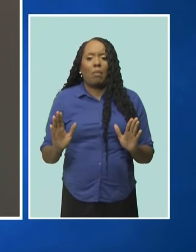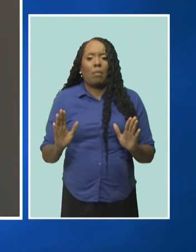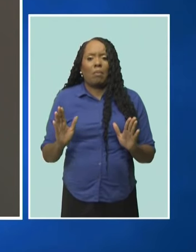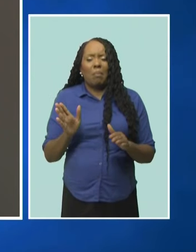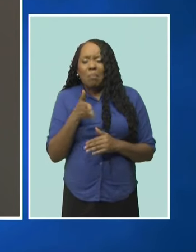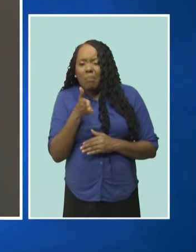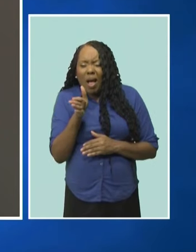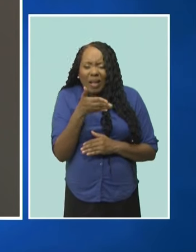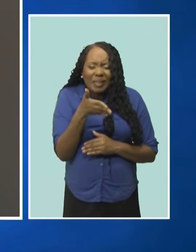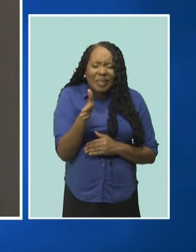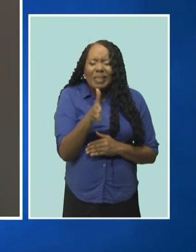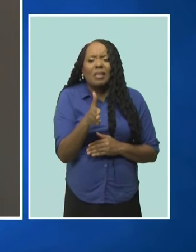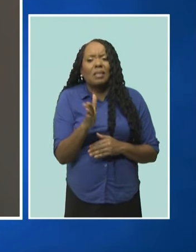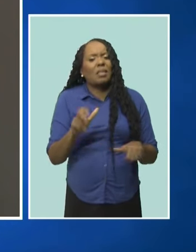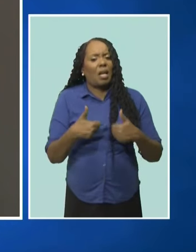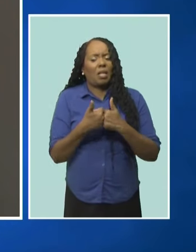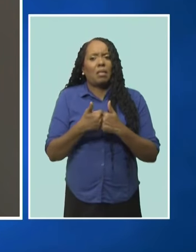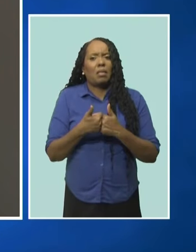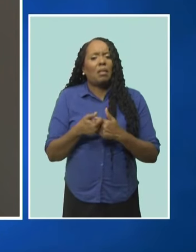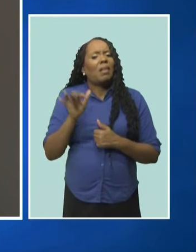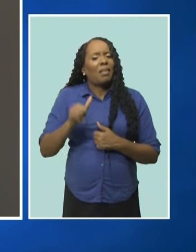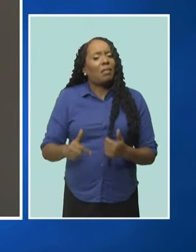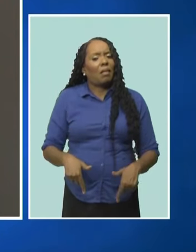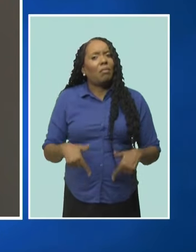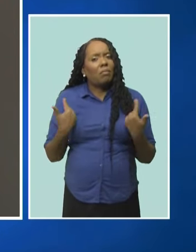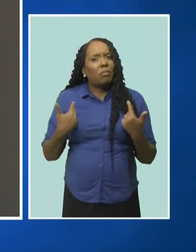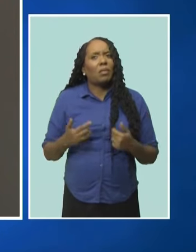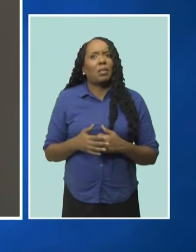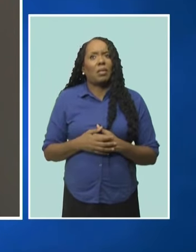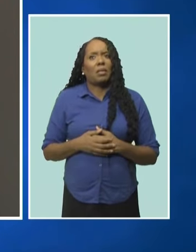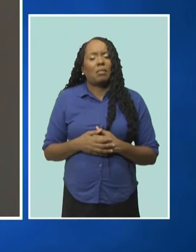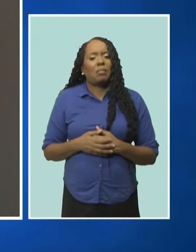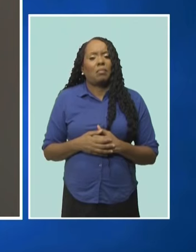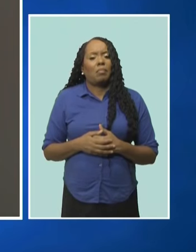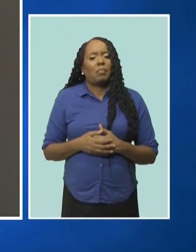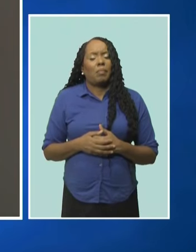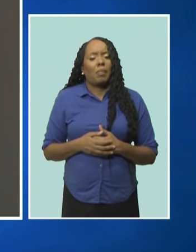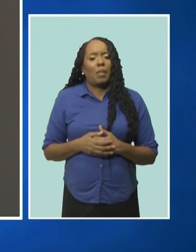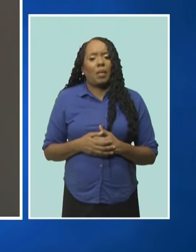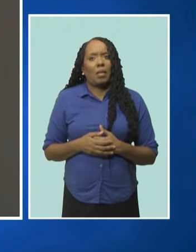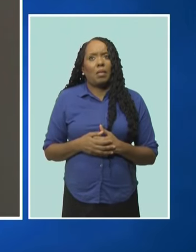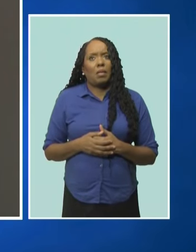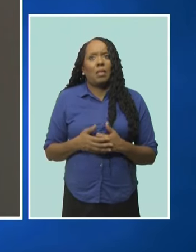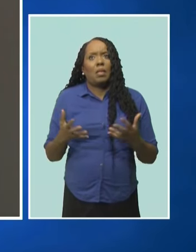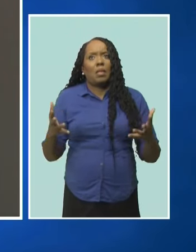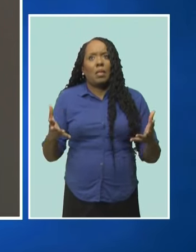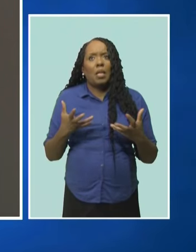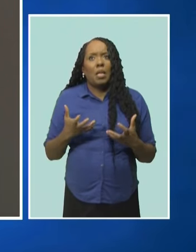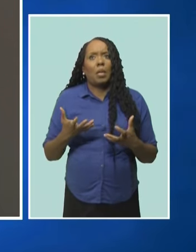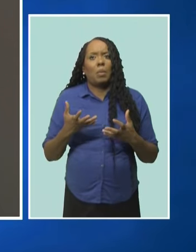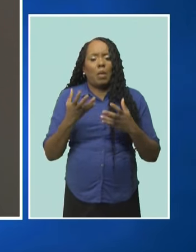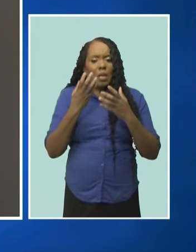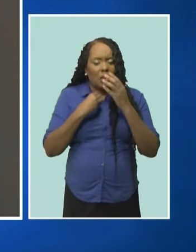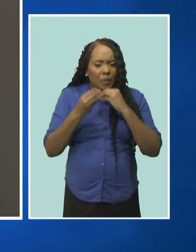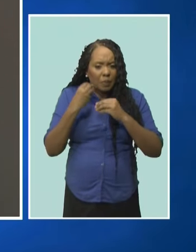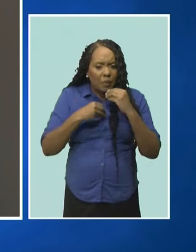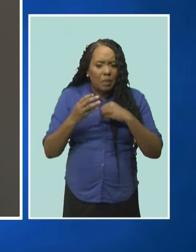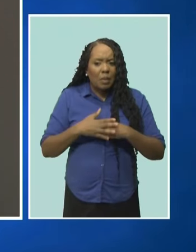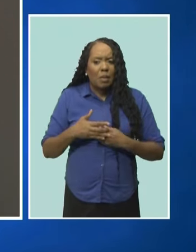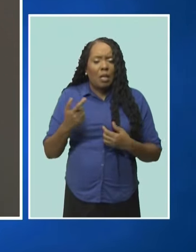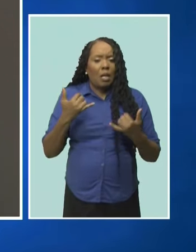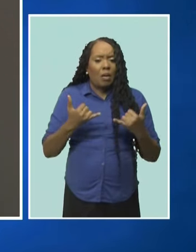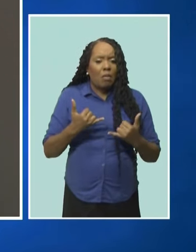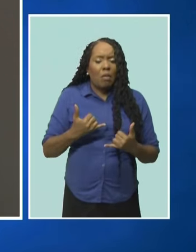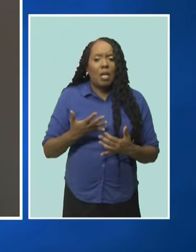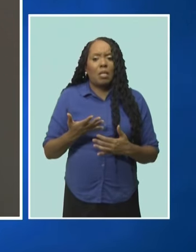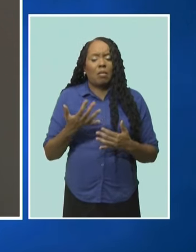to be able to provide the basics, like Jerry said, food. You know, I mean, my stomach is growling. I didn't really eat that much for breakfast. But I